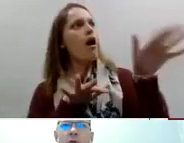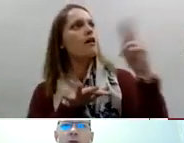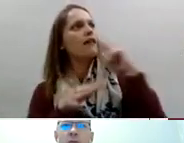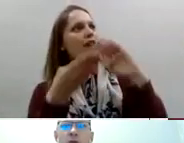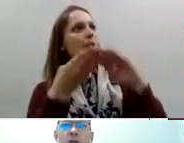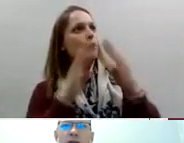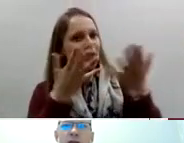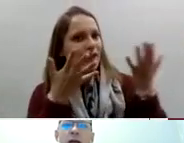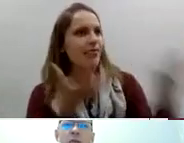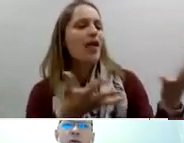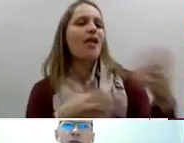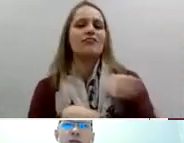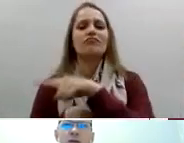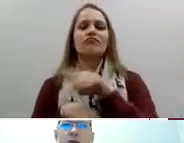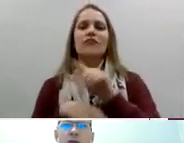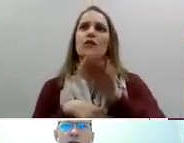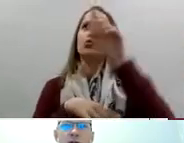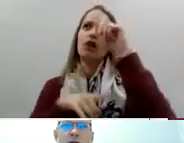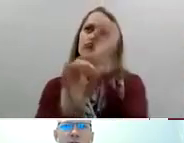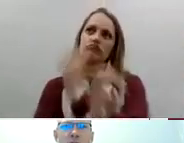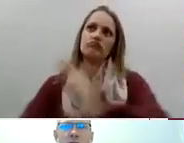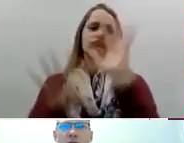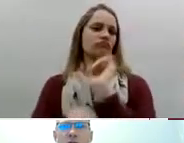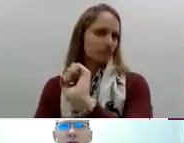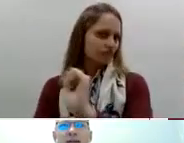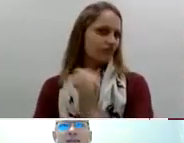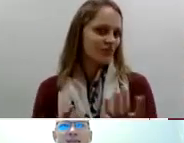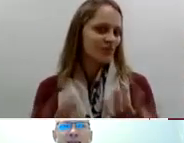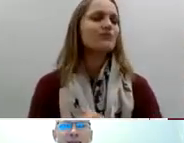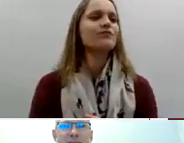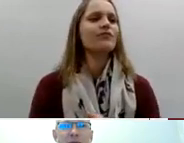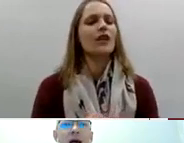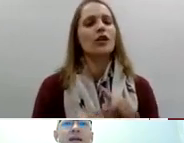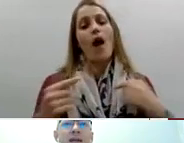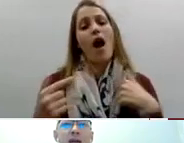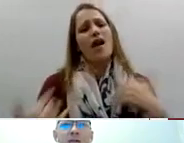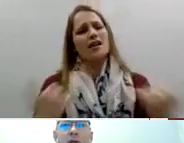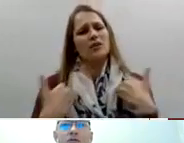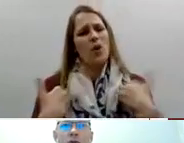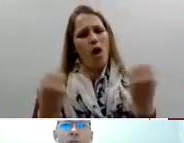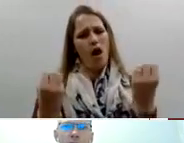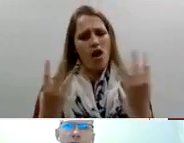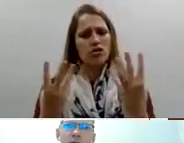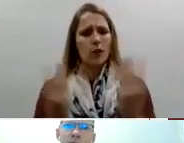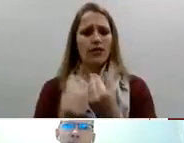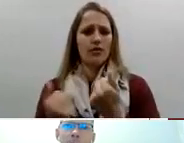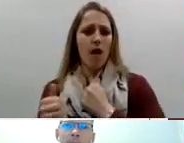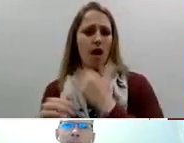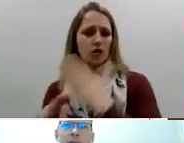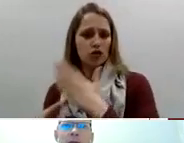people from the community because it's so critical that the deaf children see a deaf role model